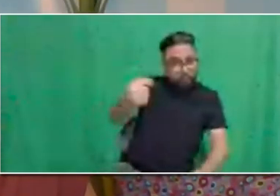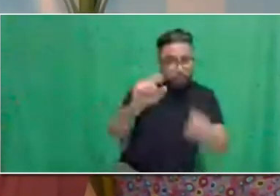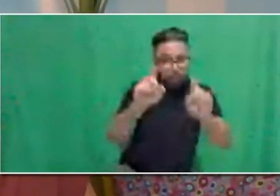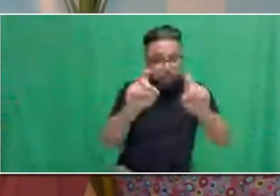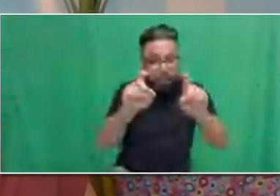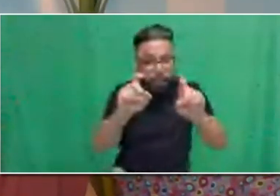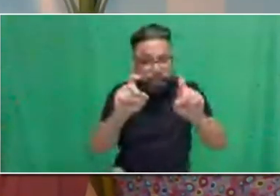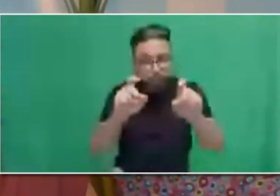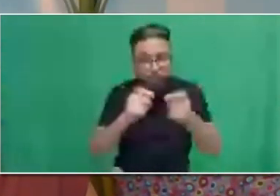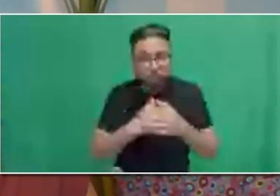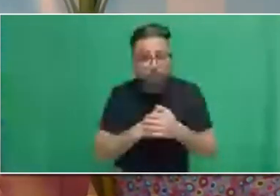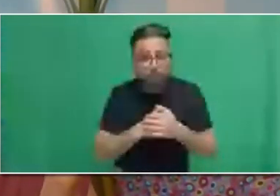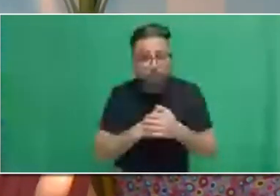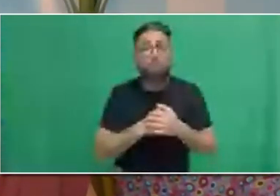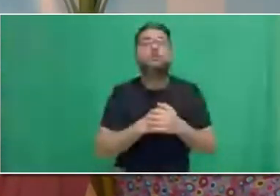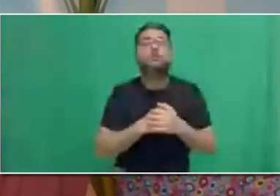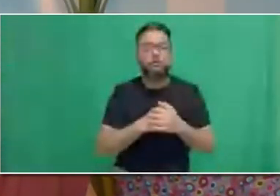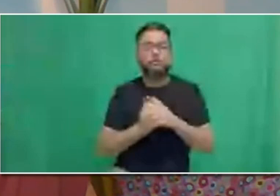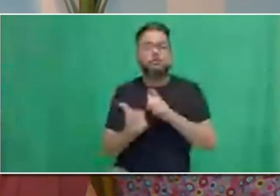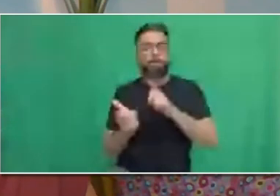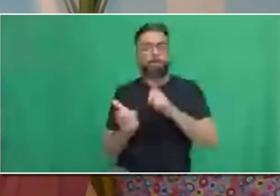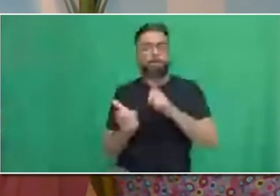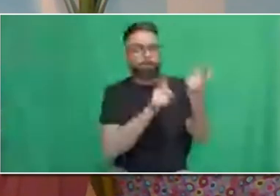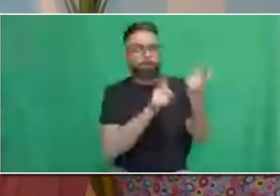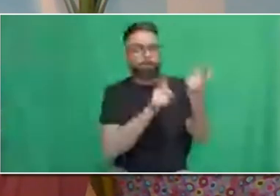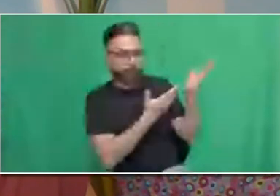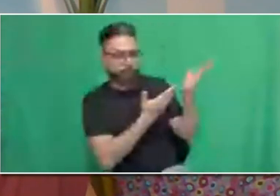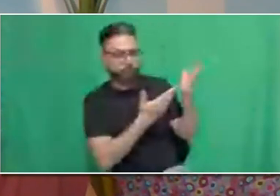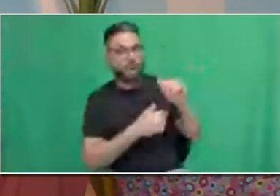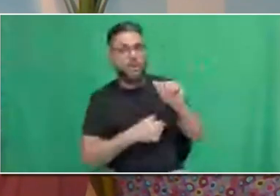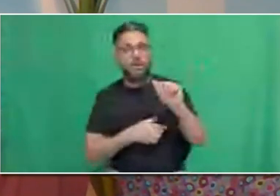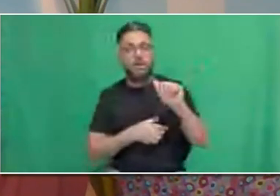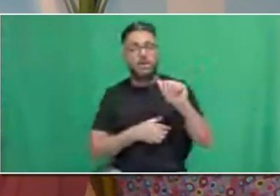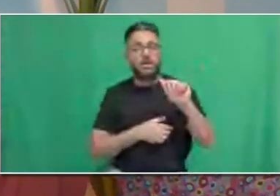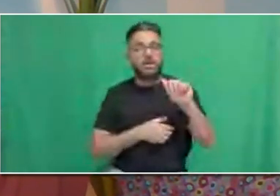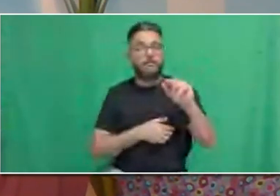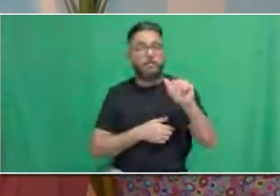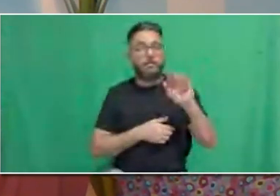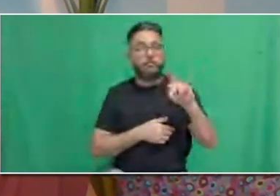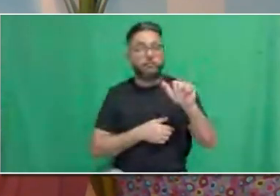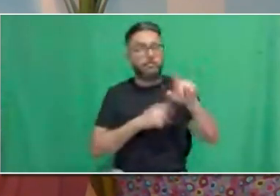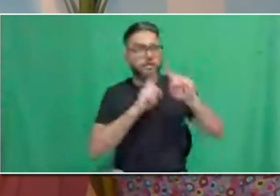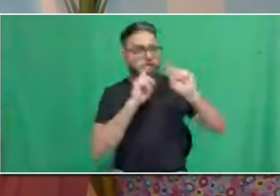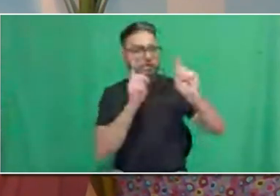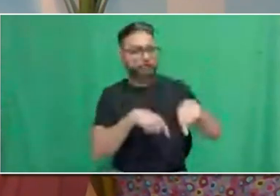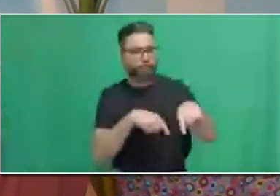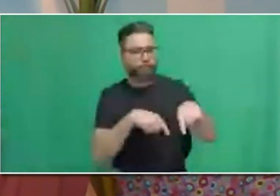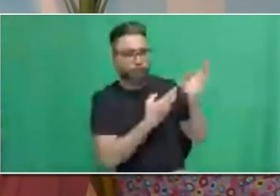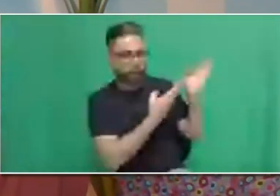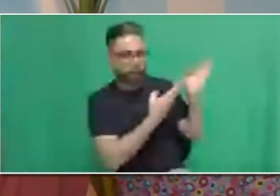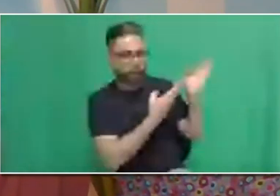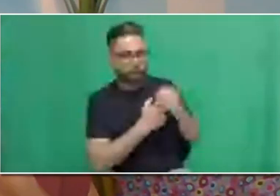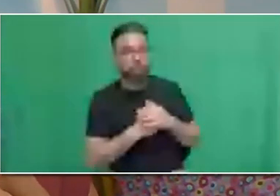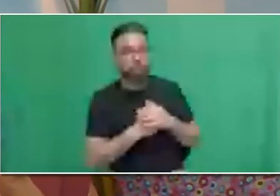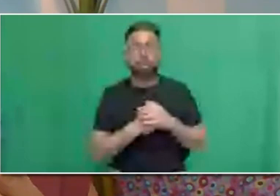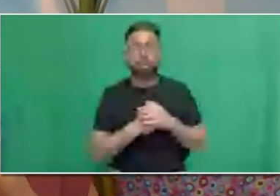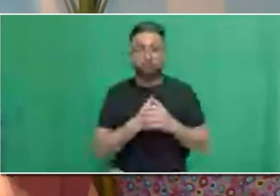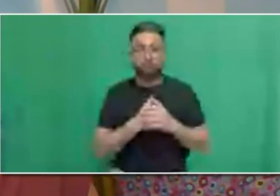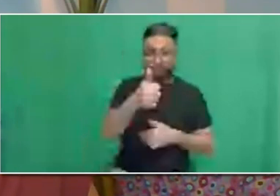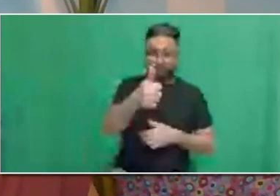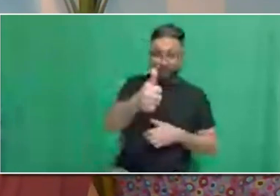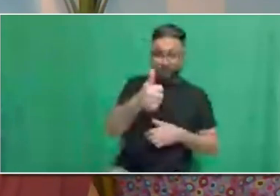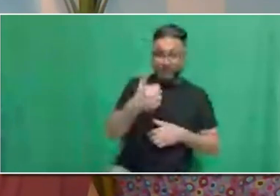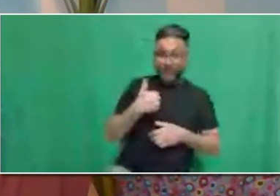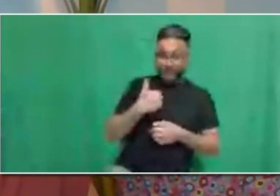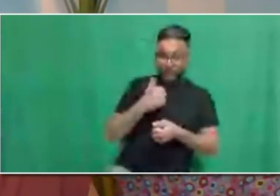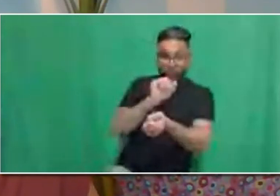Sure. A valid work permit or permanent residence status is required to work in Canada. So, please